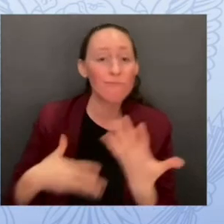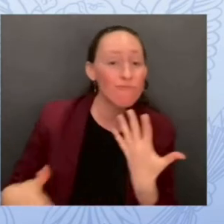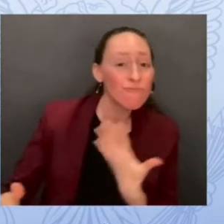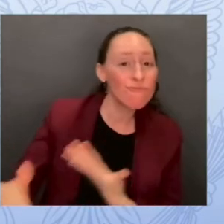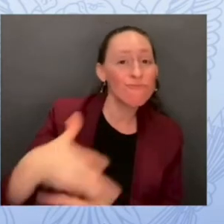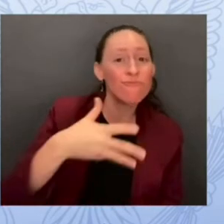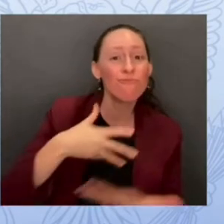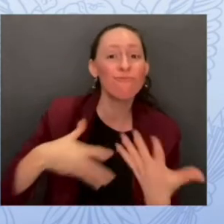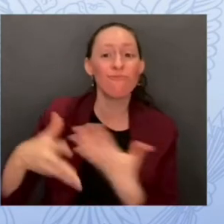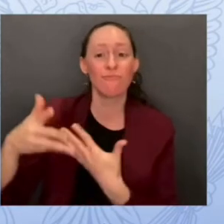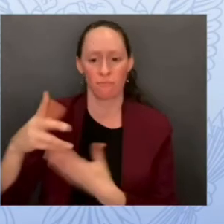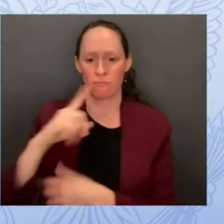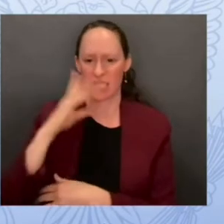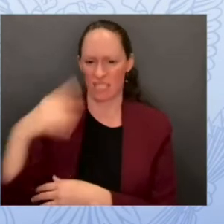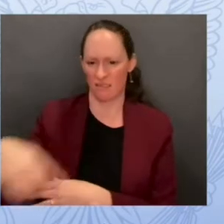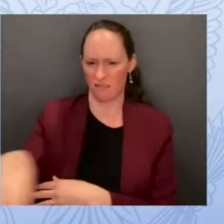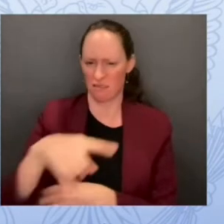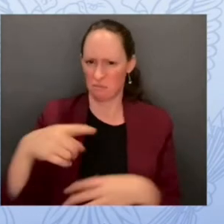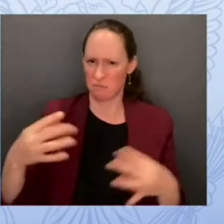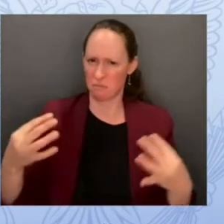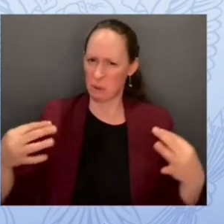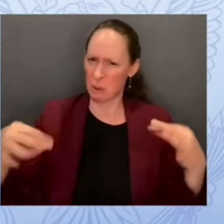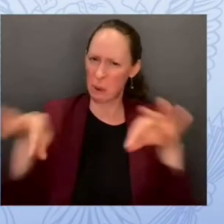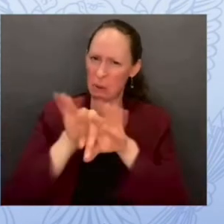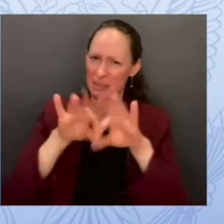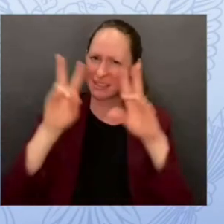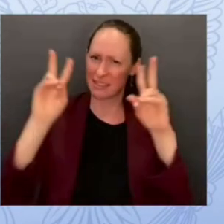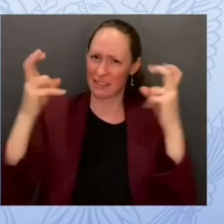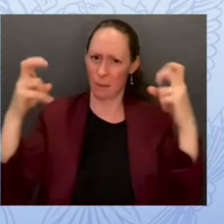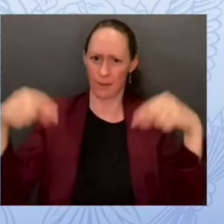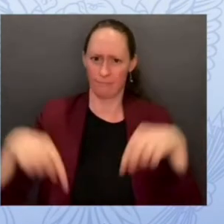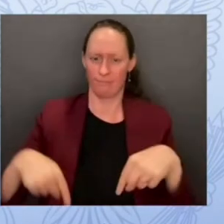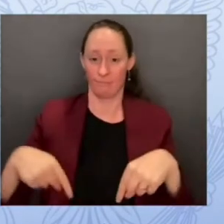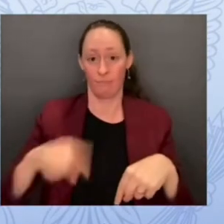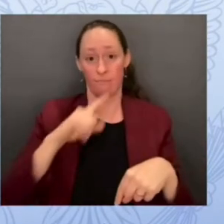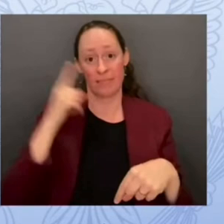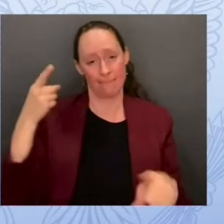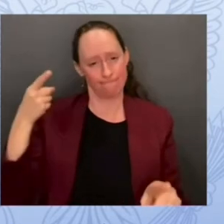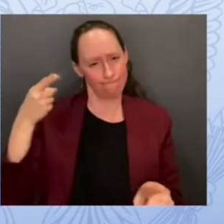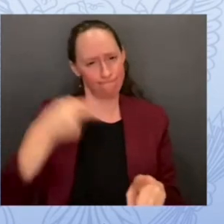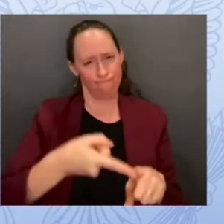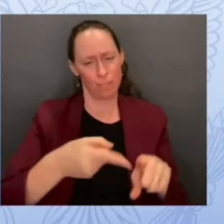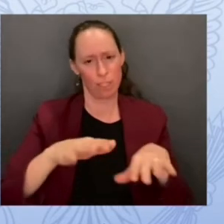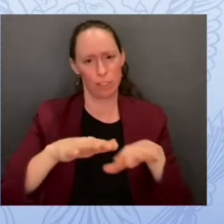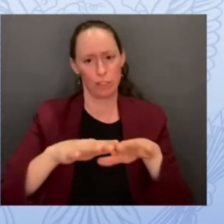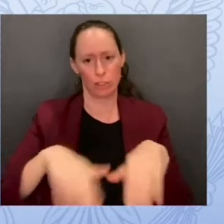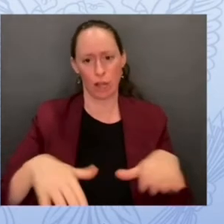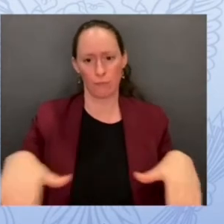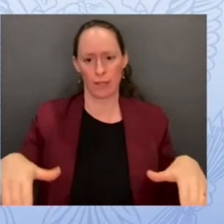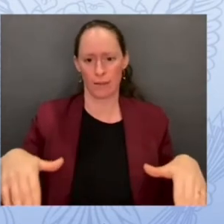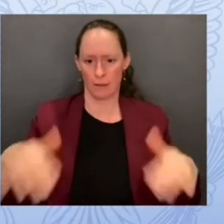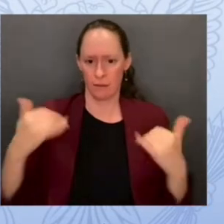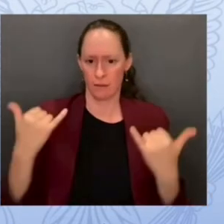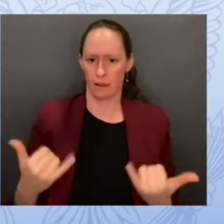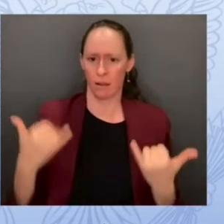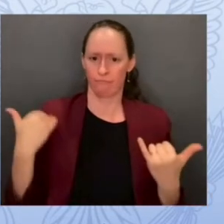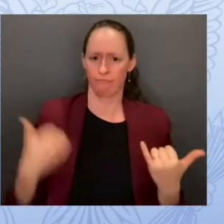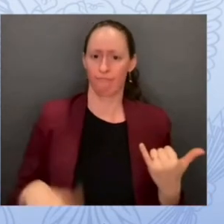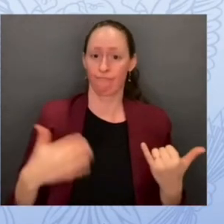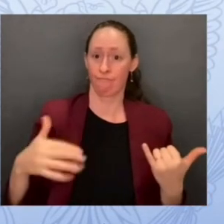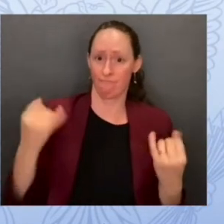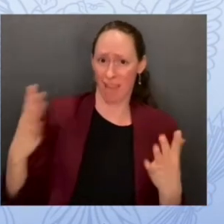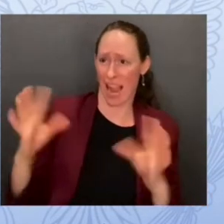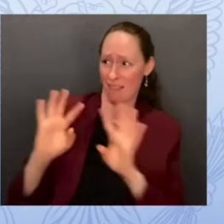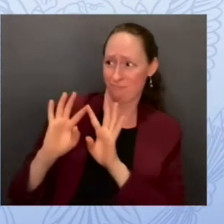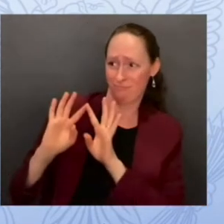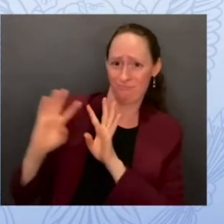for our children by my count we have an incredible group today we have nearly 20